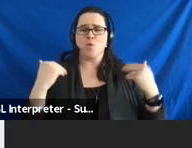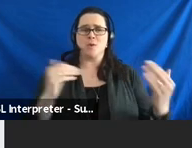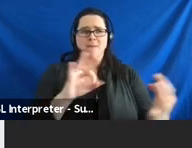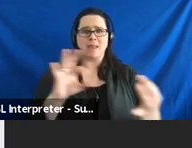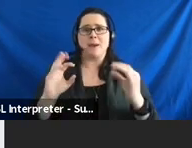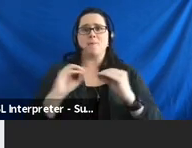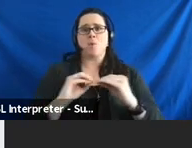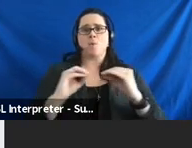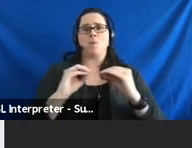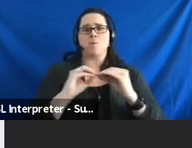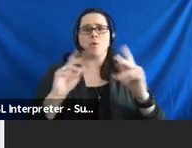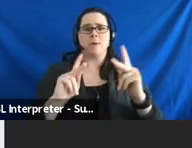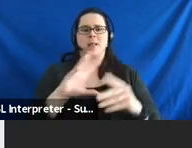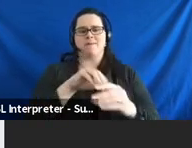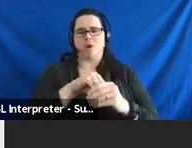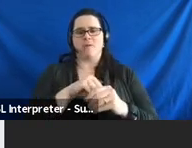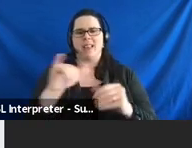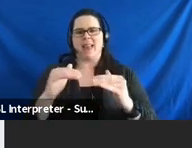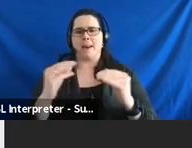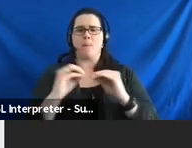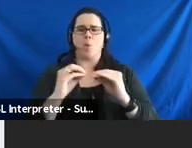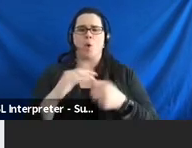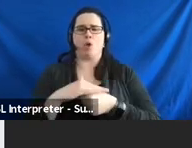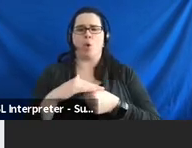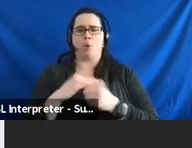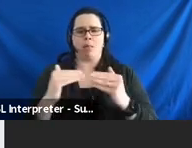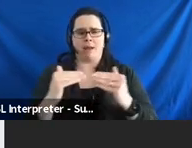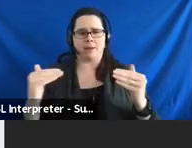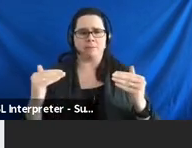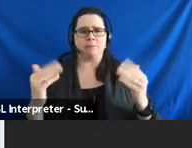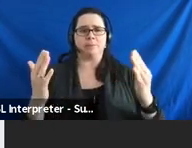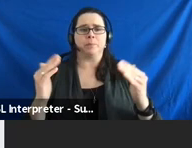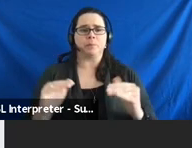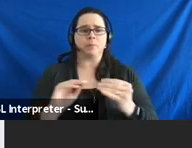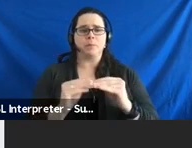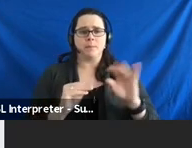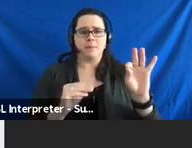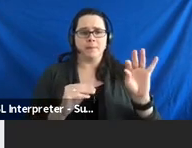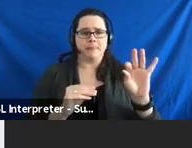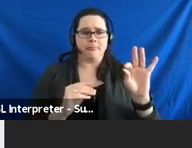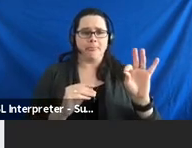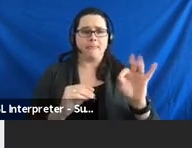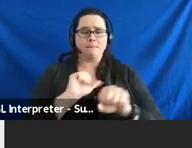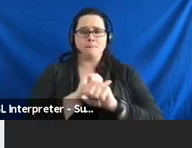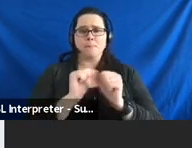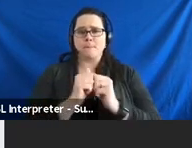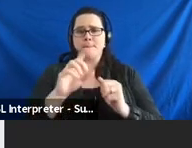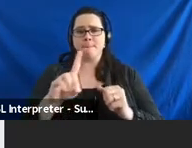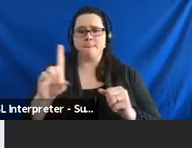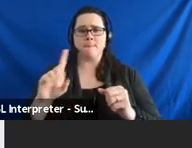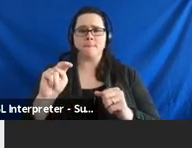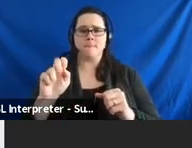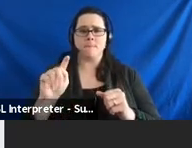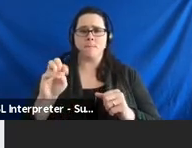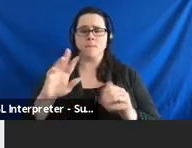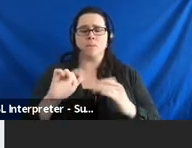more involved with folks with disabilities, more involved at that more local level. The next activity there is to work with the DD Network to